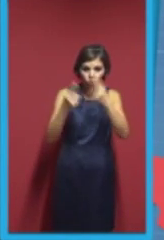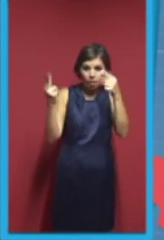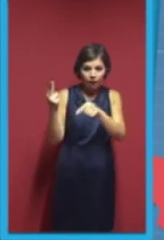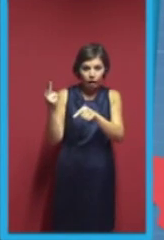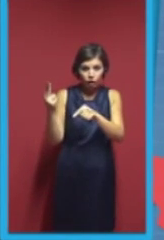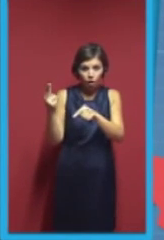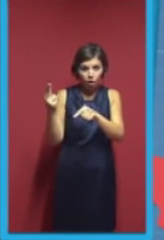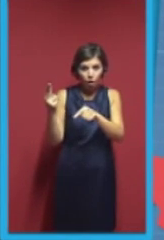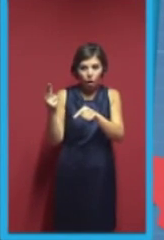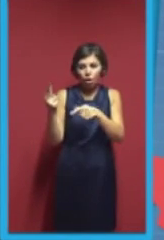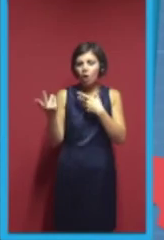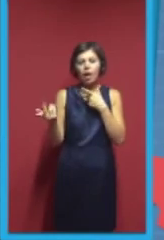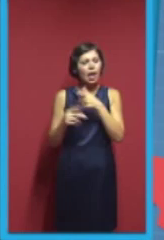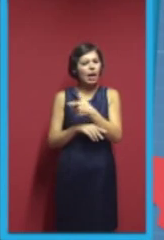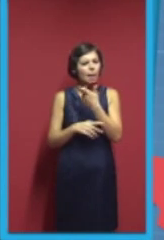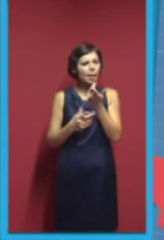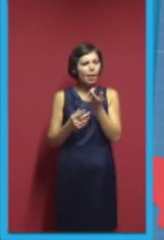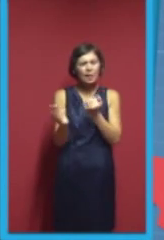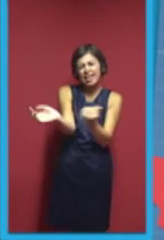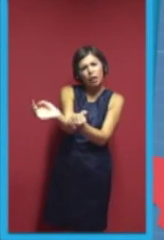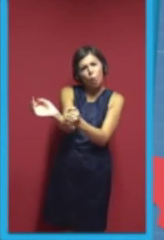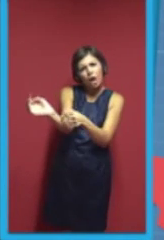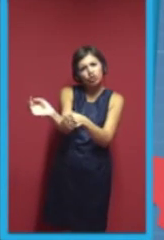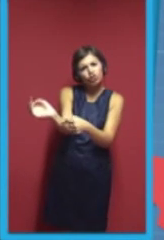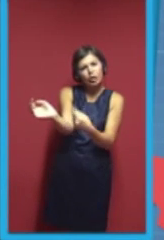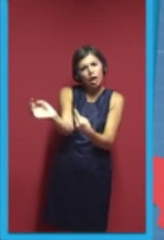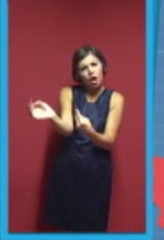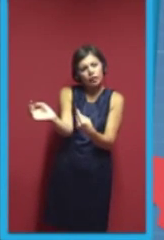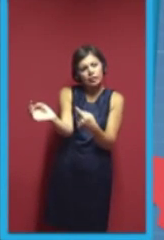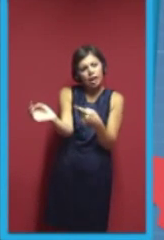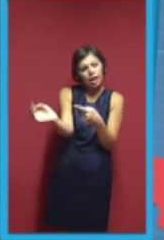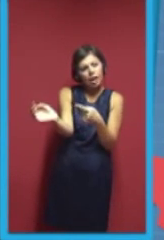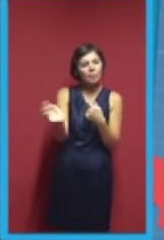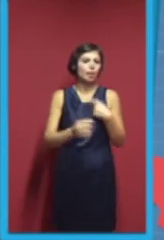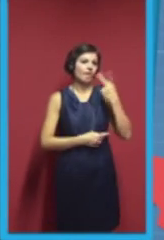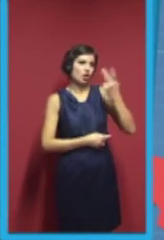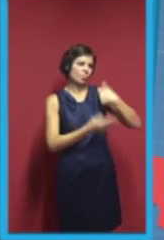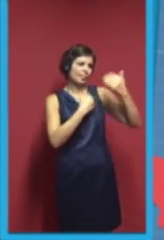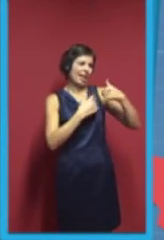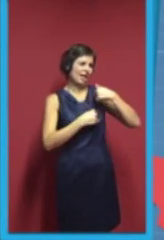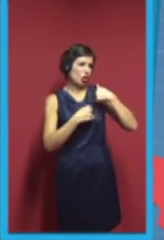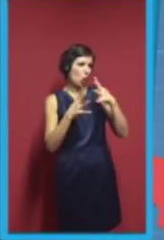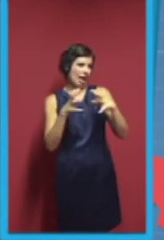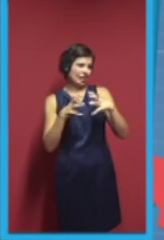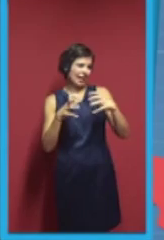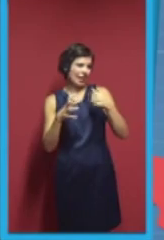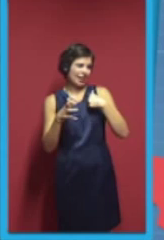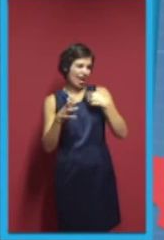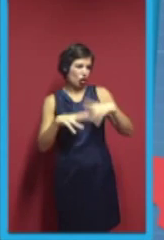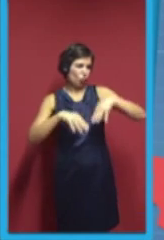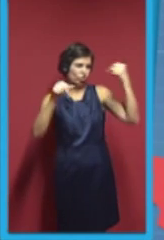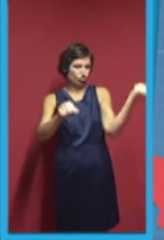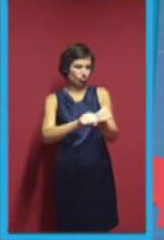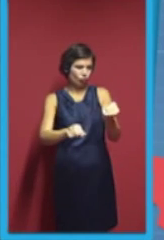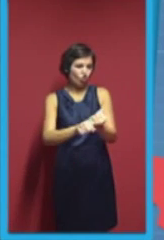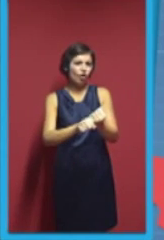is tattoo about? Well, when I was starting my company, I wanted to have all